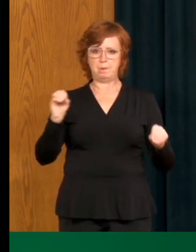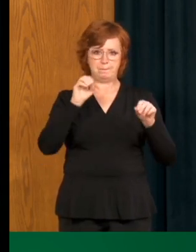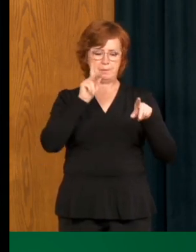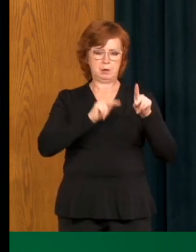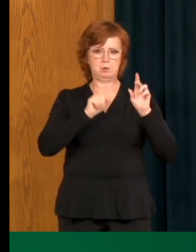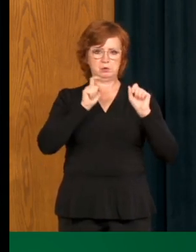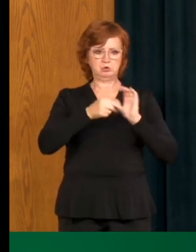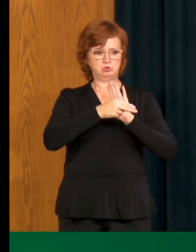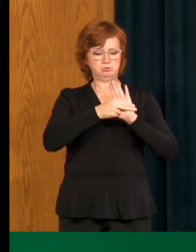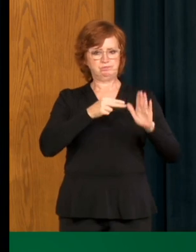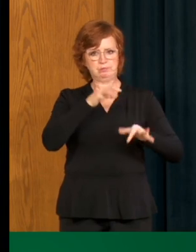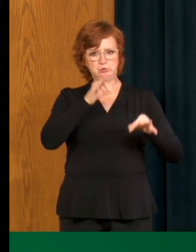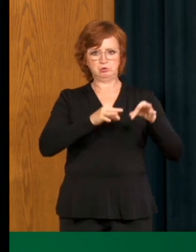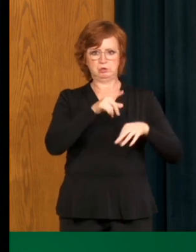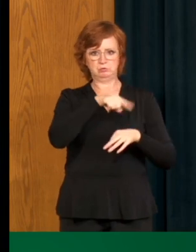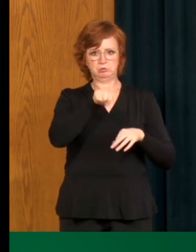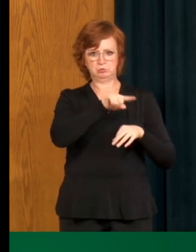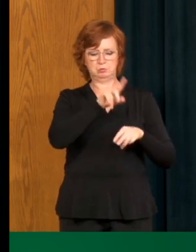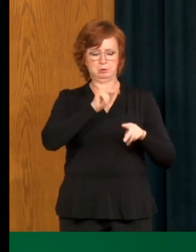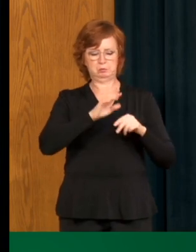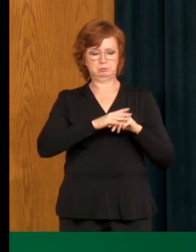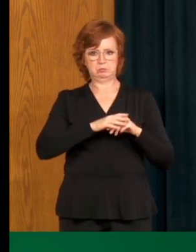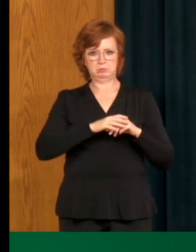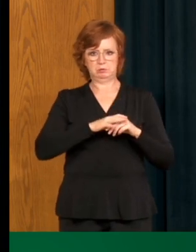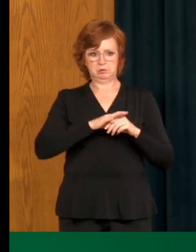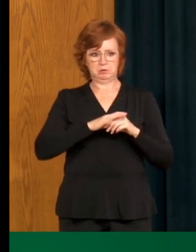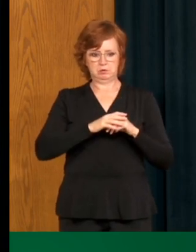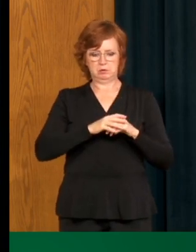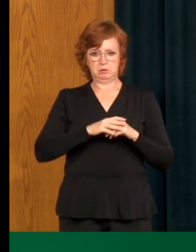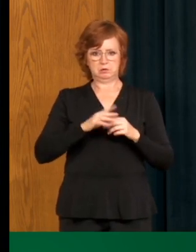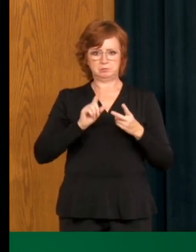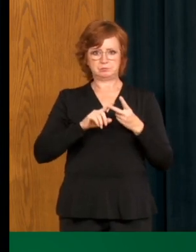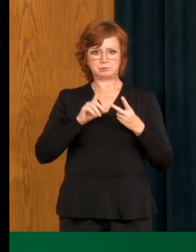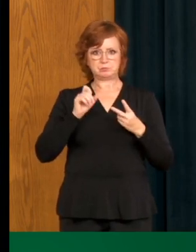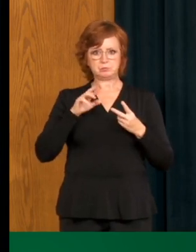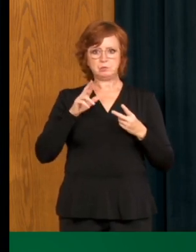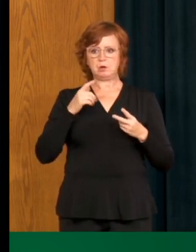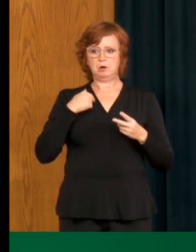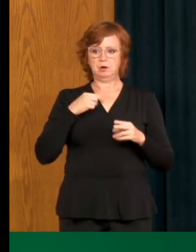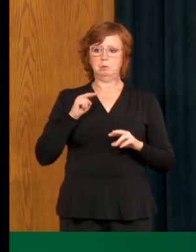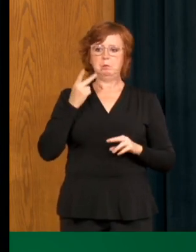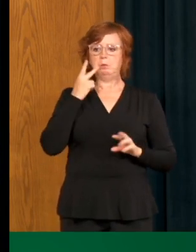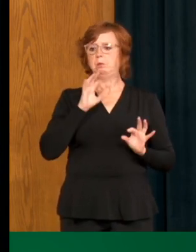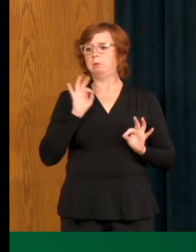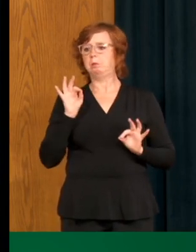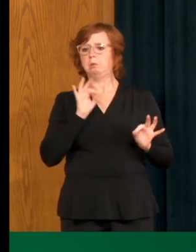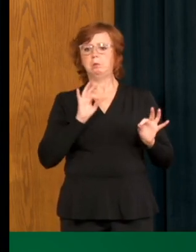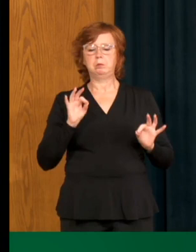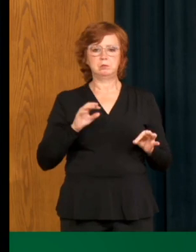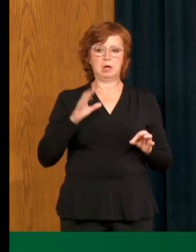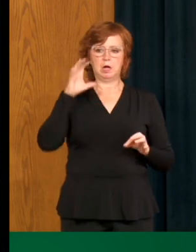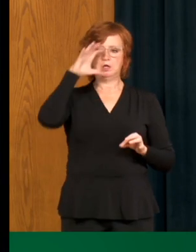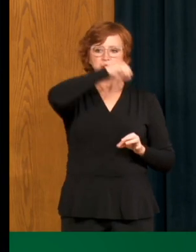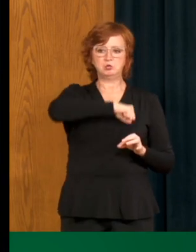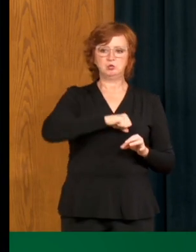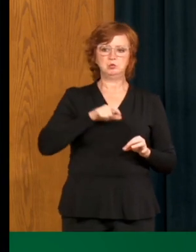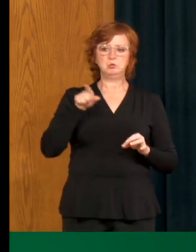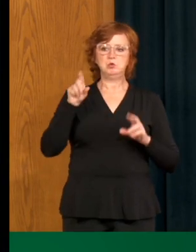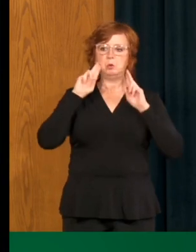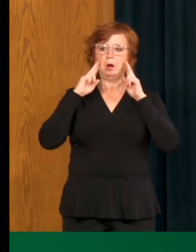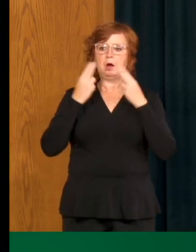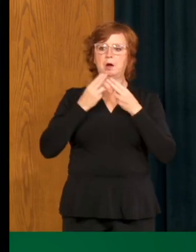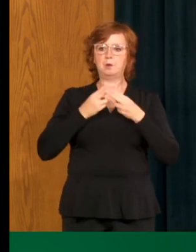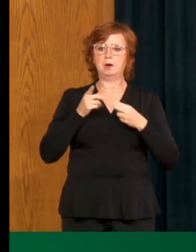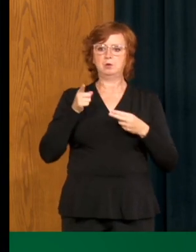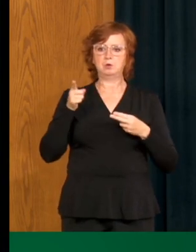anyone in their community or is visiting their community or should assume that because they may be a Hutterite